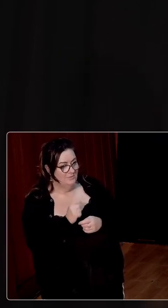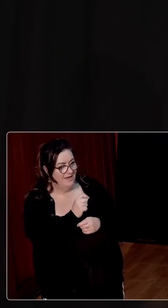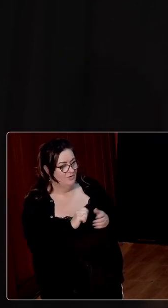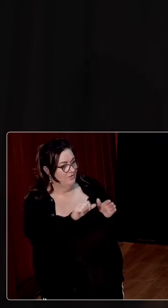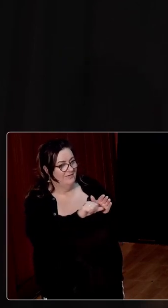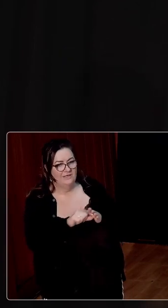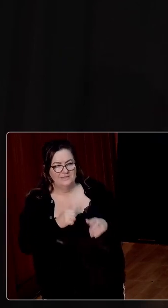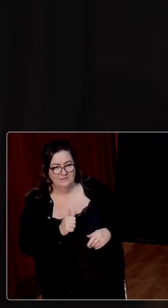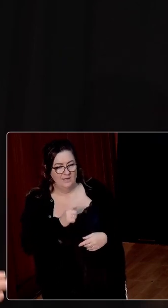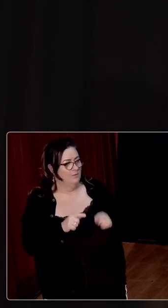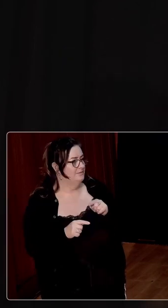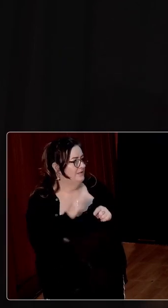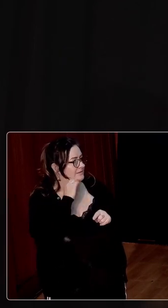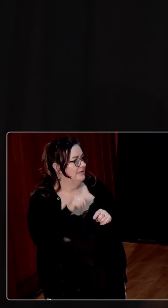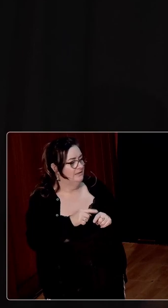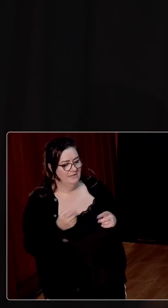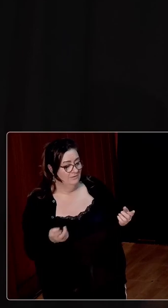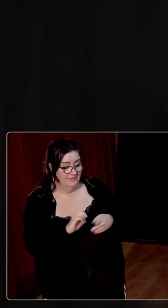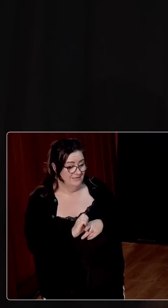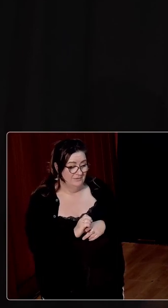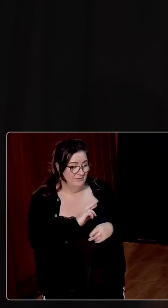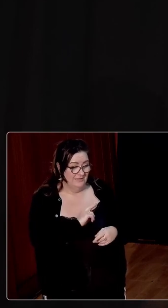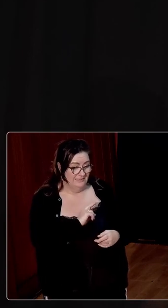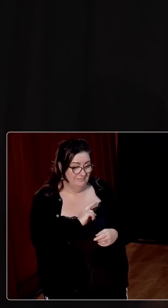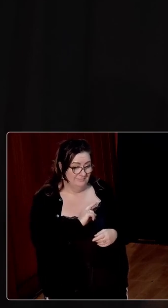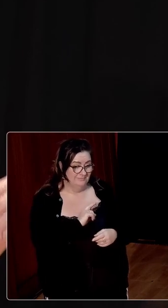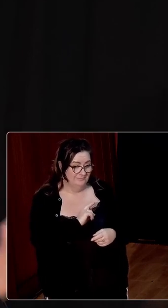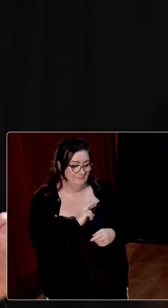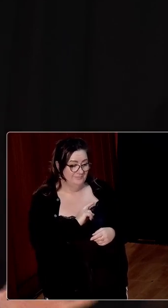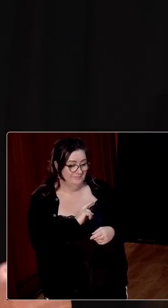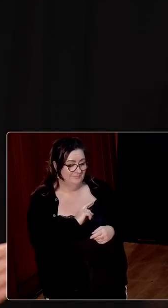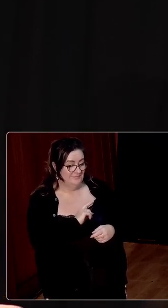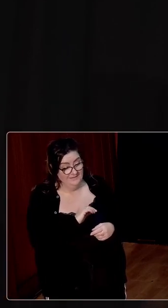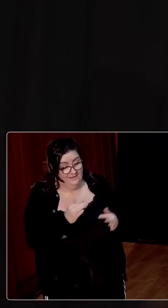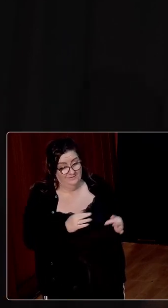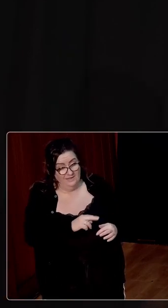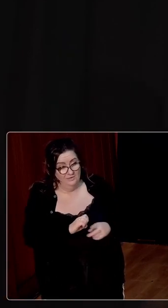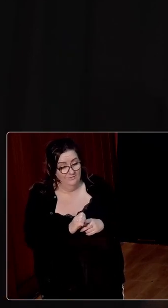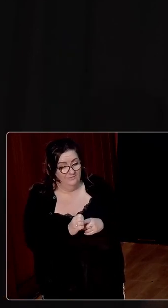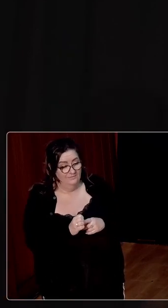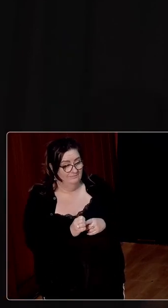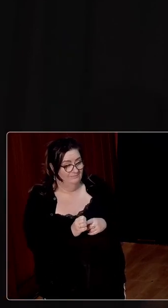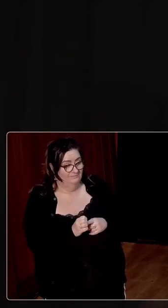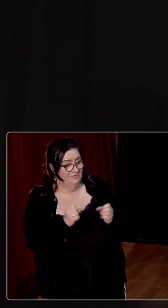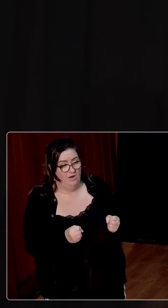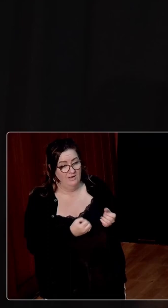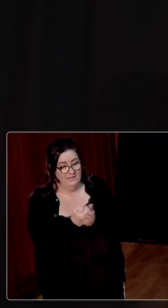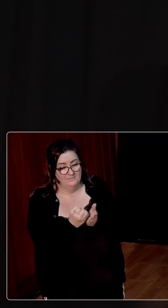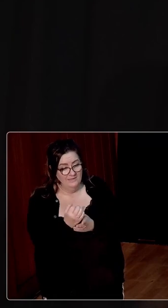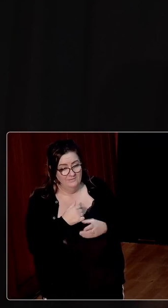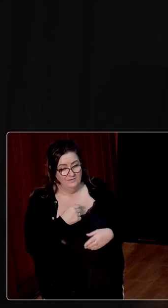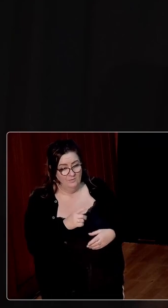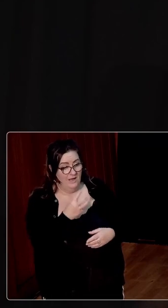failure of the system. And it doesn't seem to me to be enough of, it certainly isn't enough of an explanation for the decisions that were made.